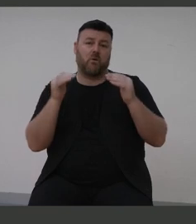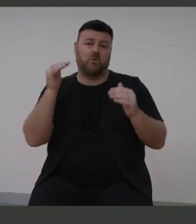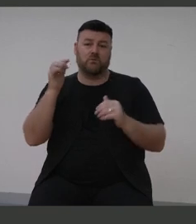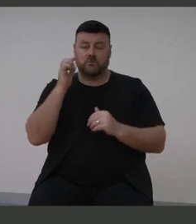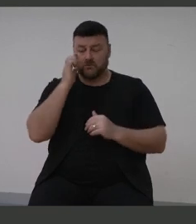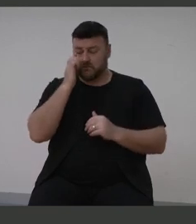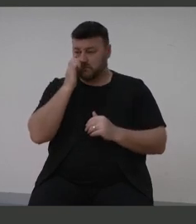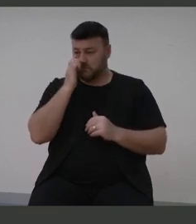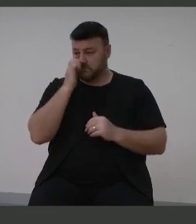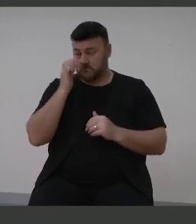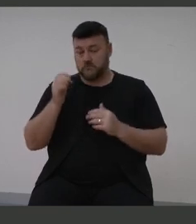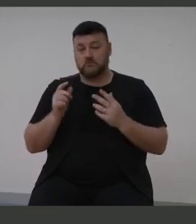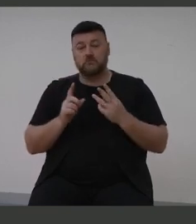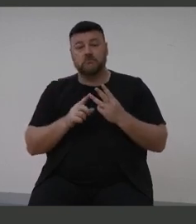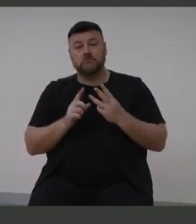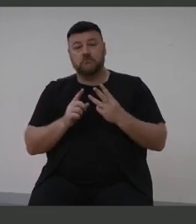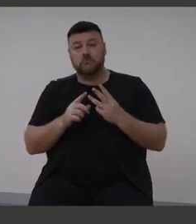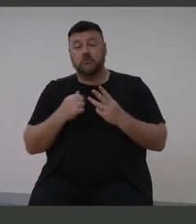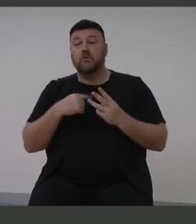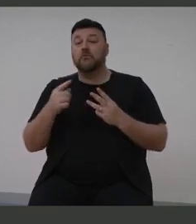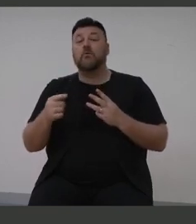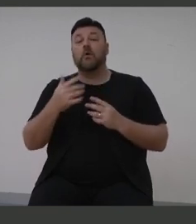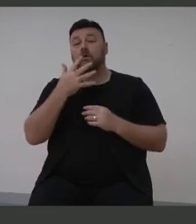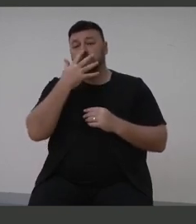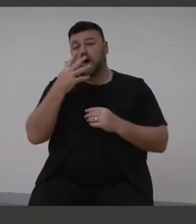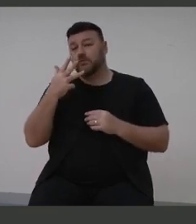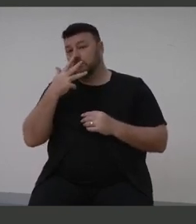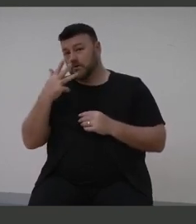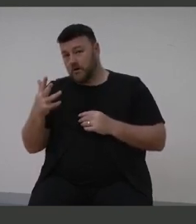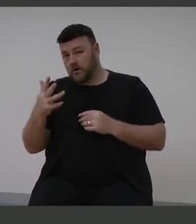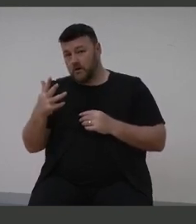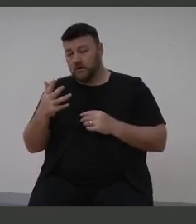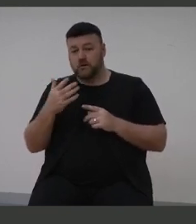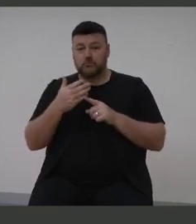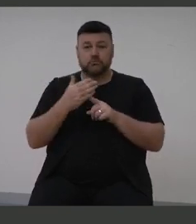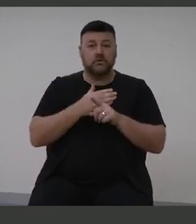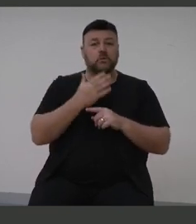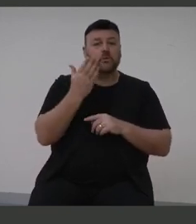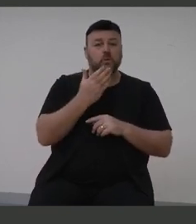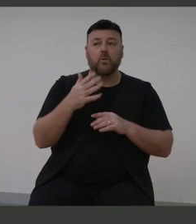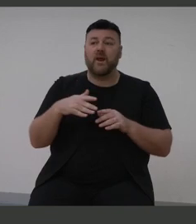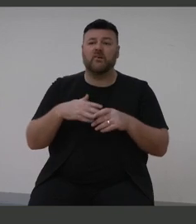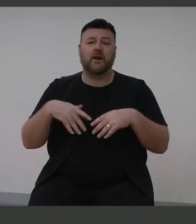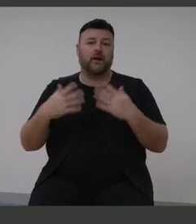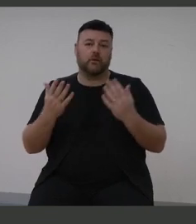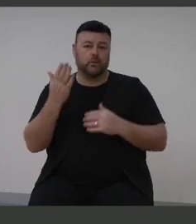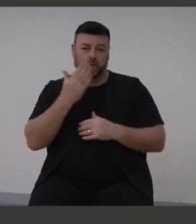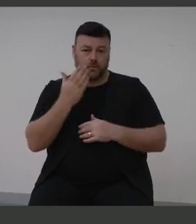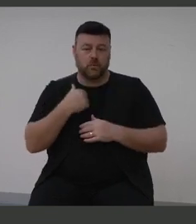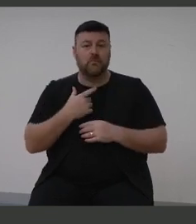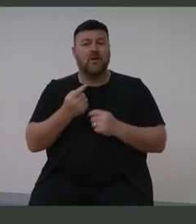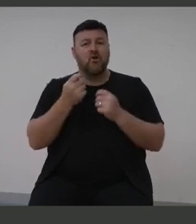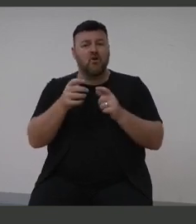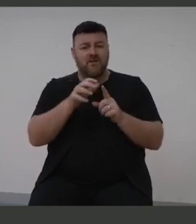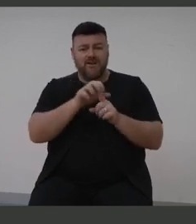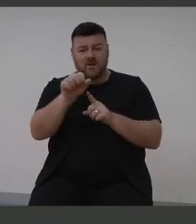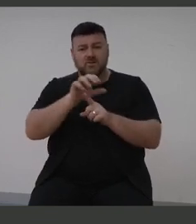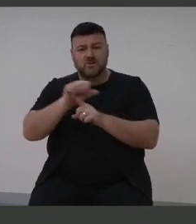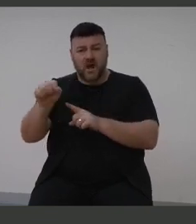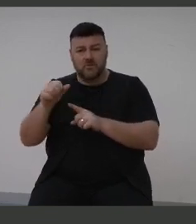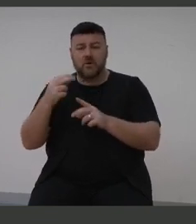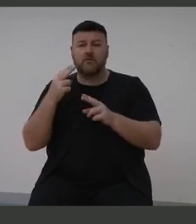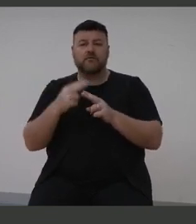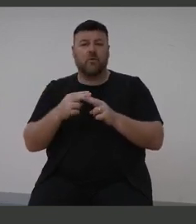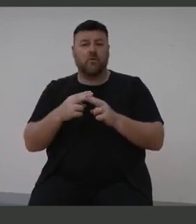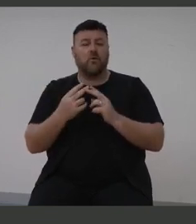third target is to scale up preschool and or school screening programs. This is to enable early detection for chronic middle ear disease